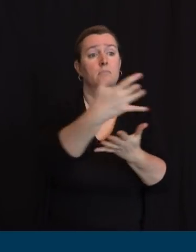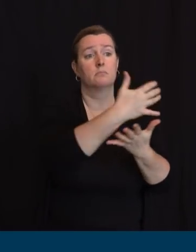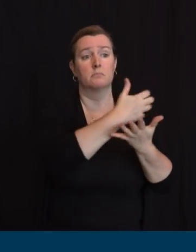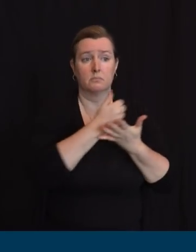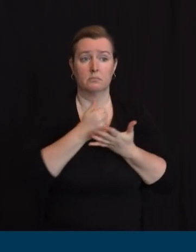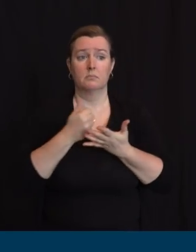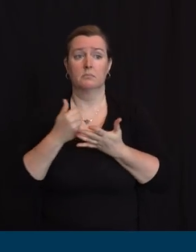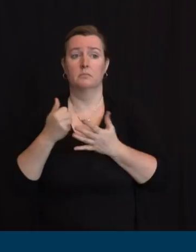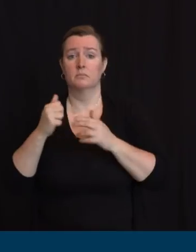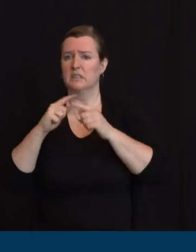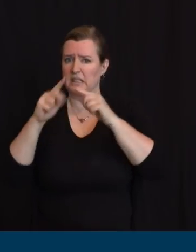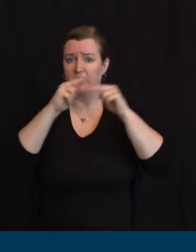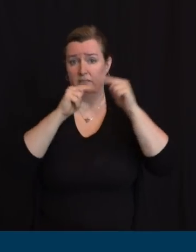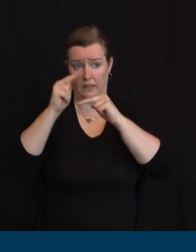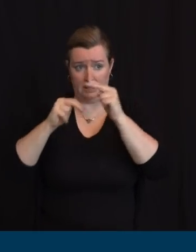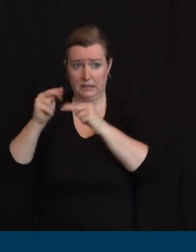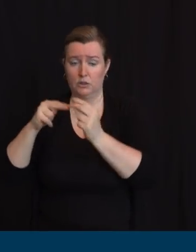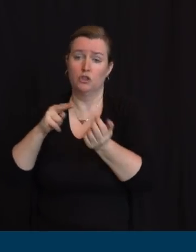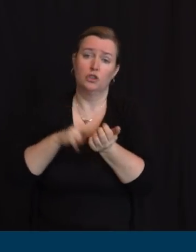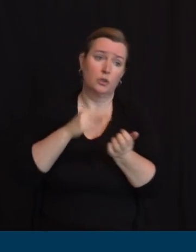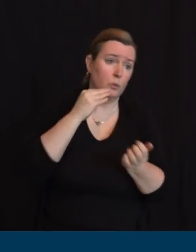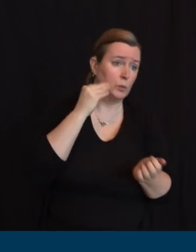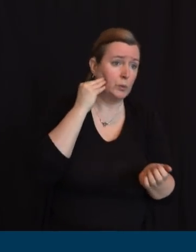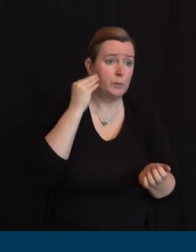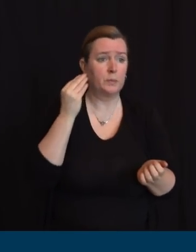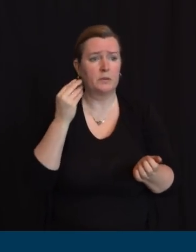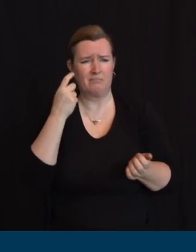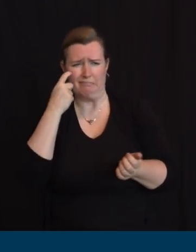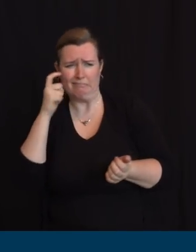that's at risk, they will be visited.